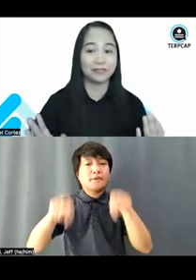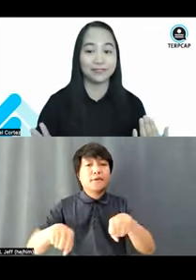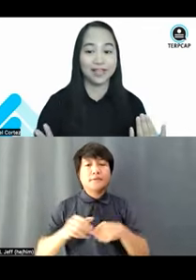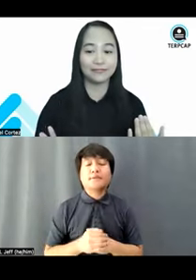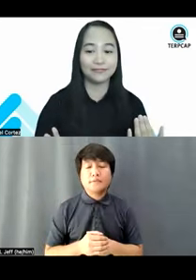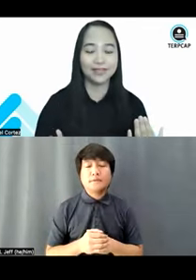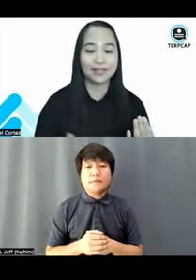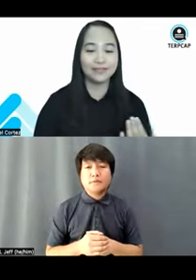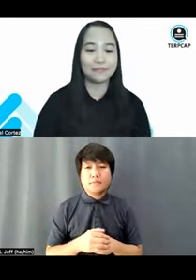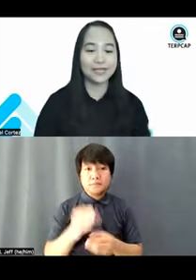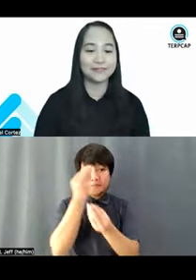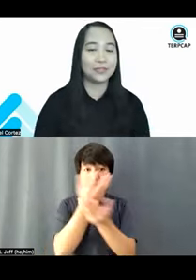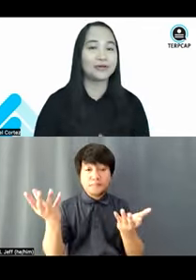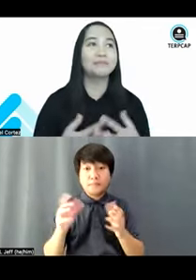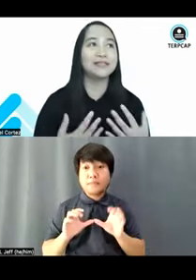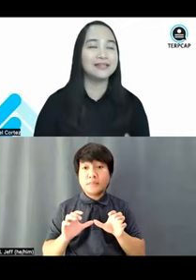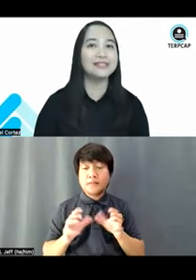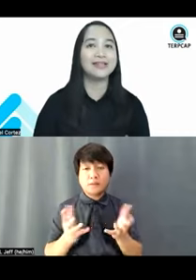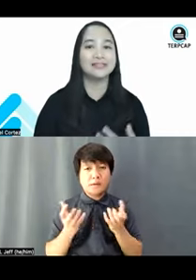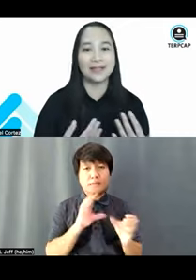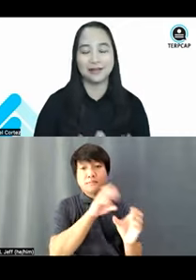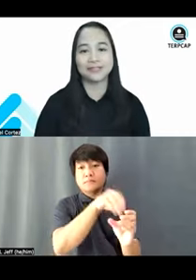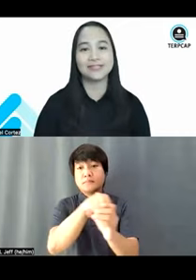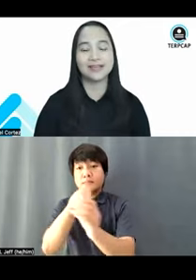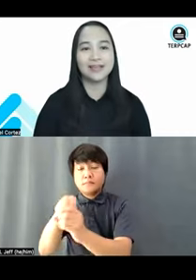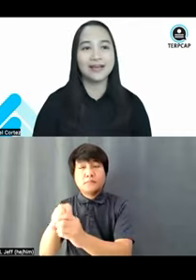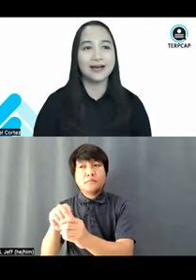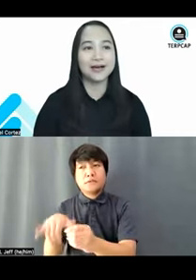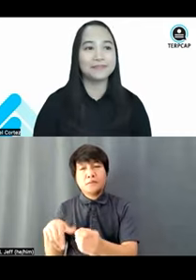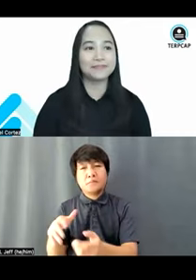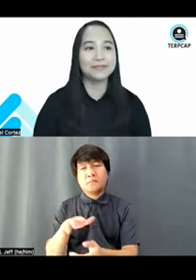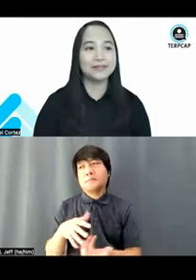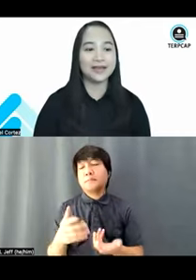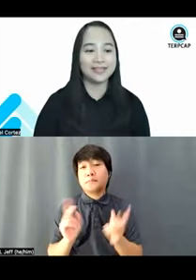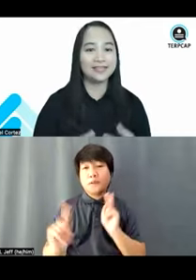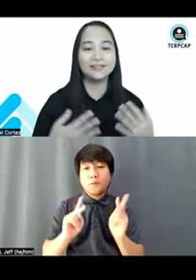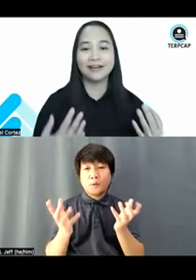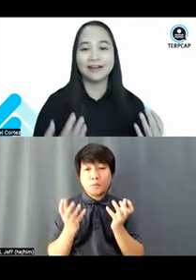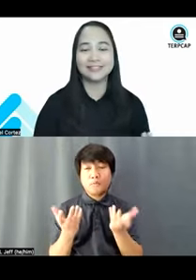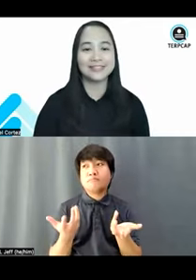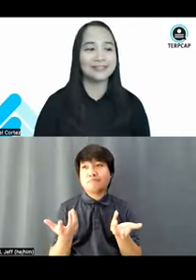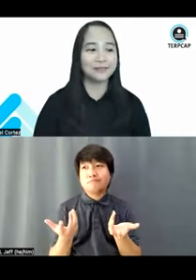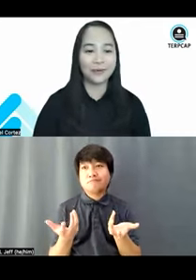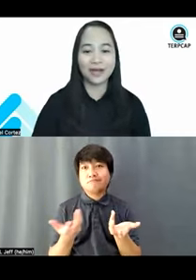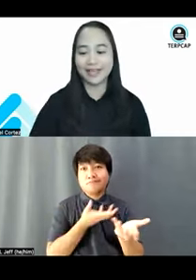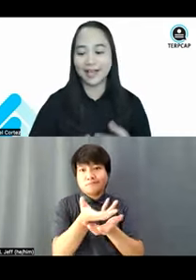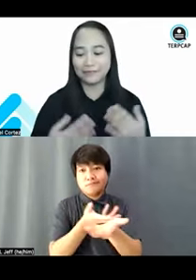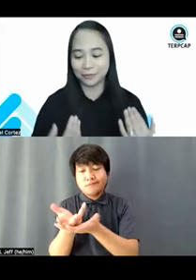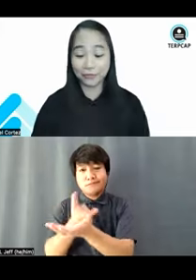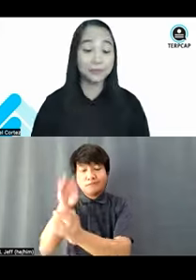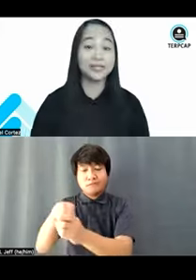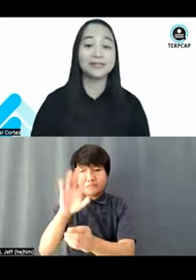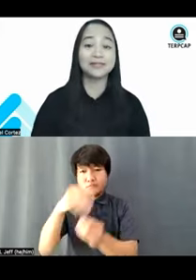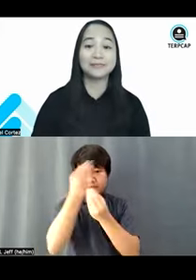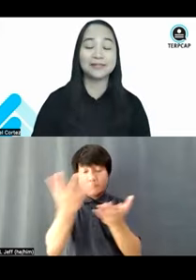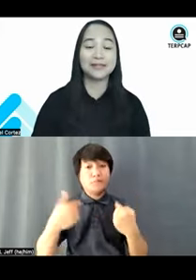aspect of life to the best of their abilities and desires. You know, I kid you not, though I have an